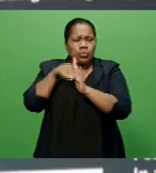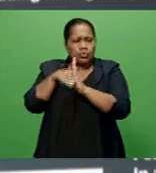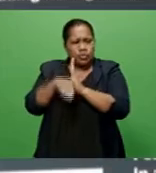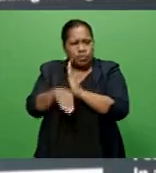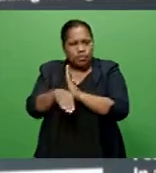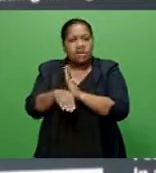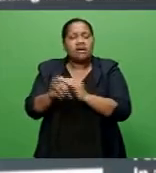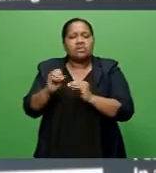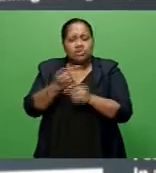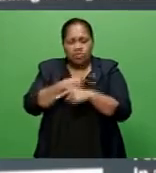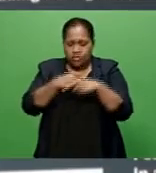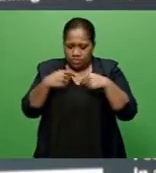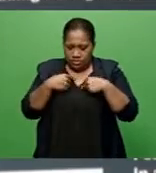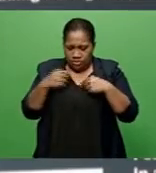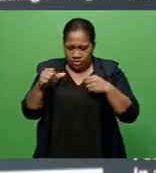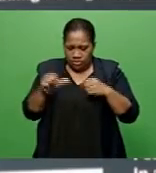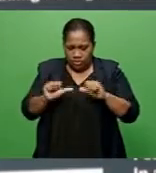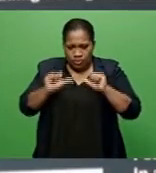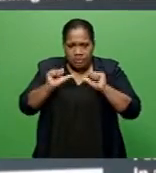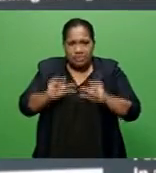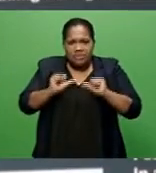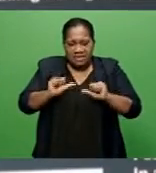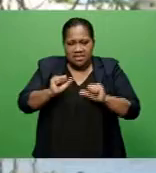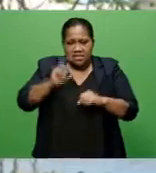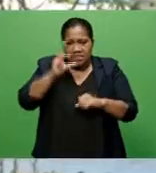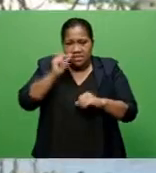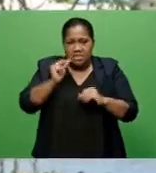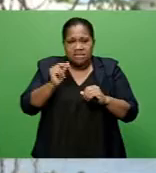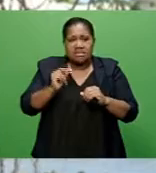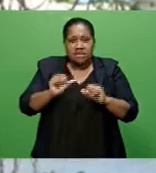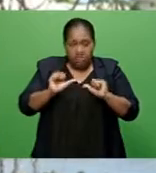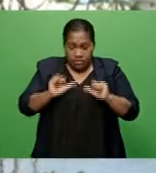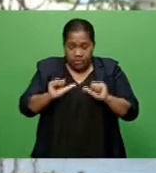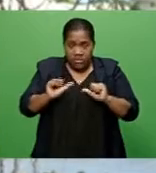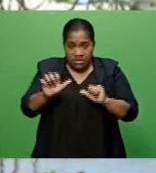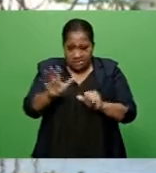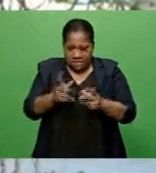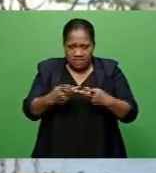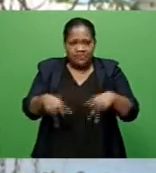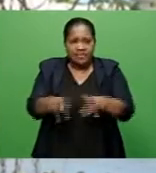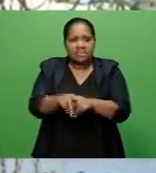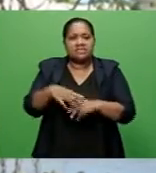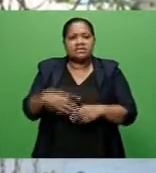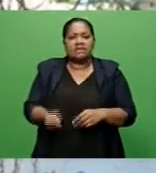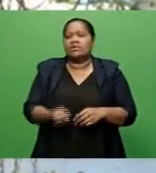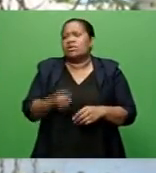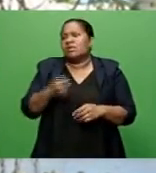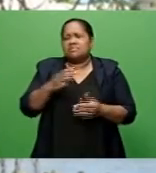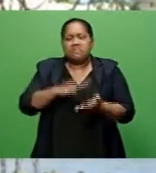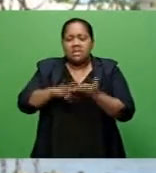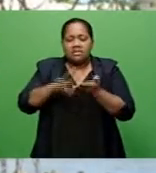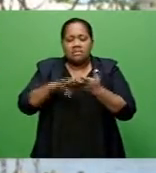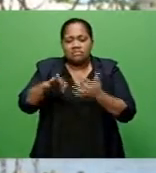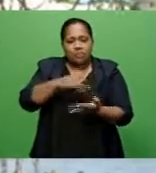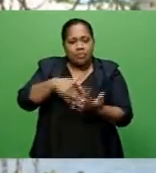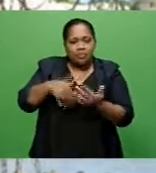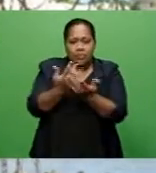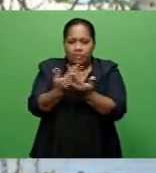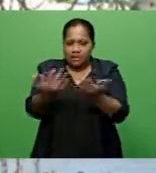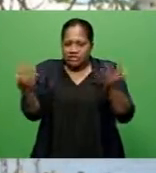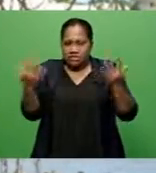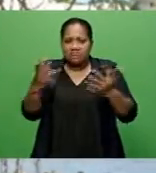protect, the ability to shield also reduces. With almost a million population and over 330 islands,